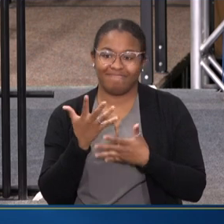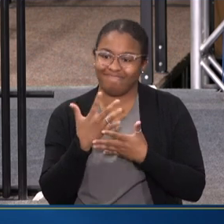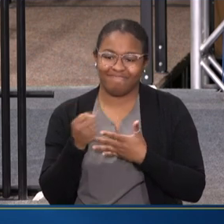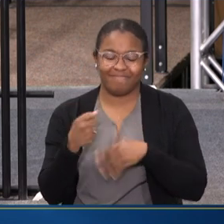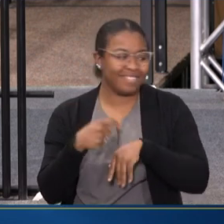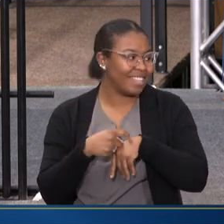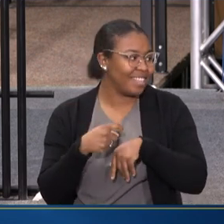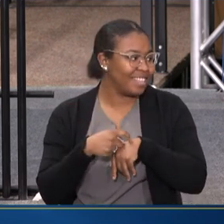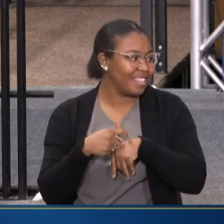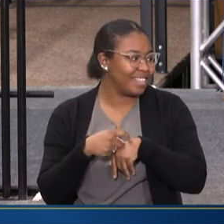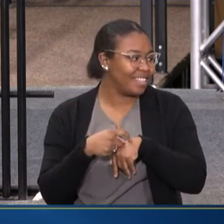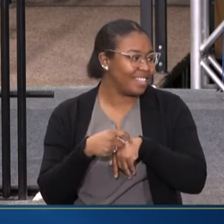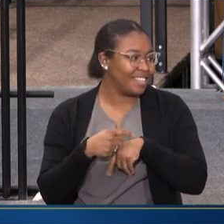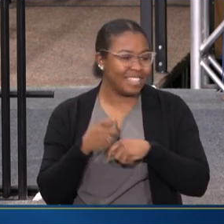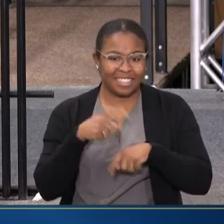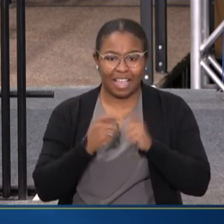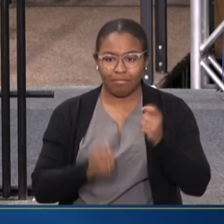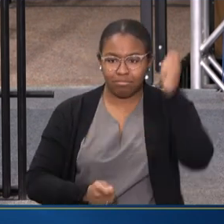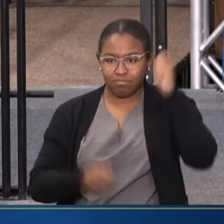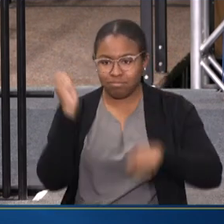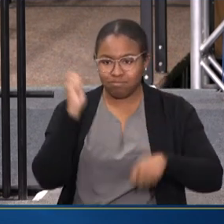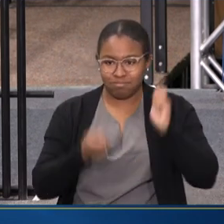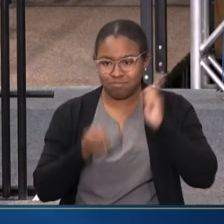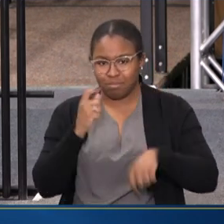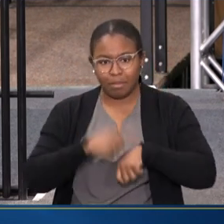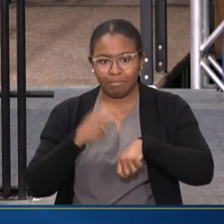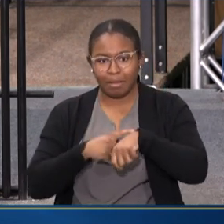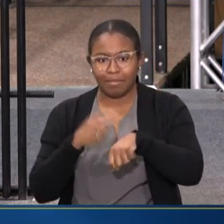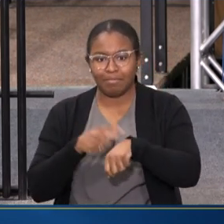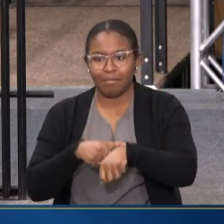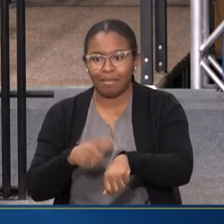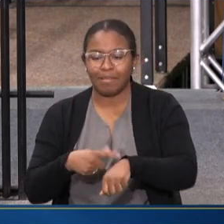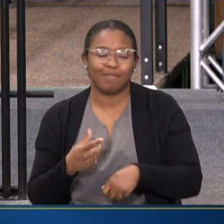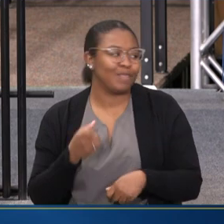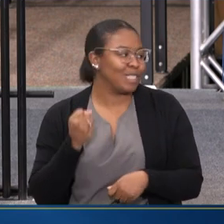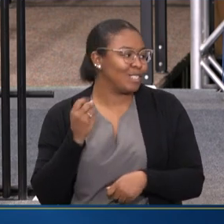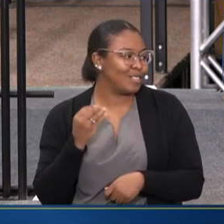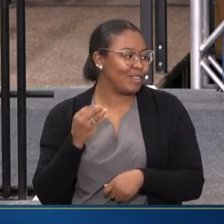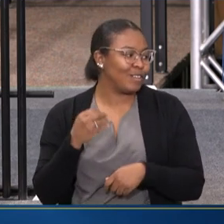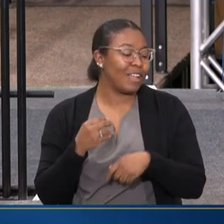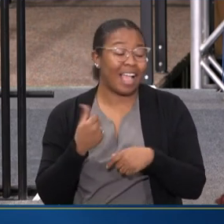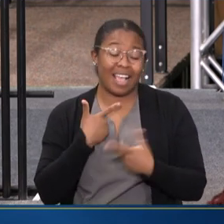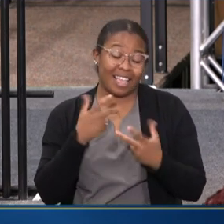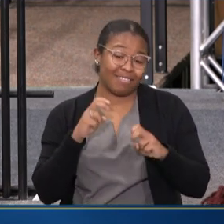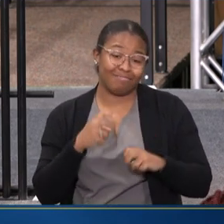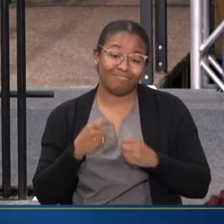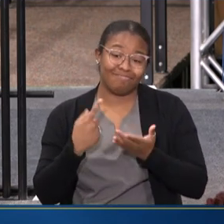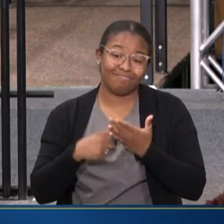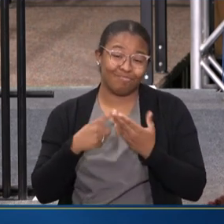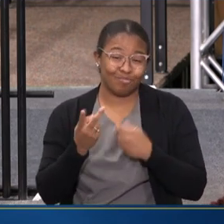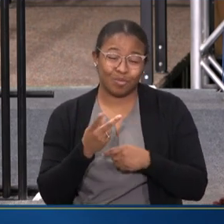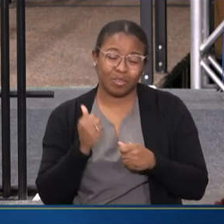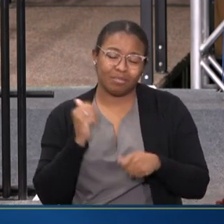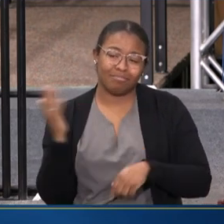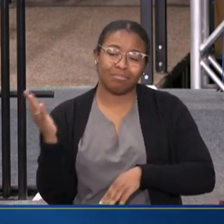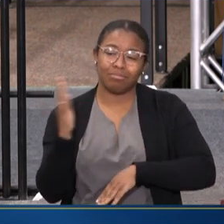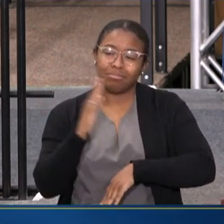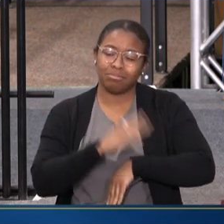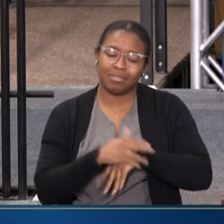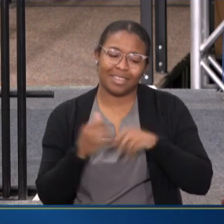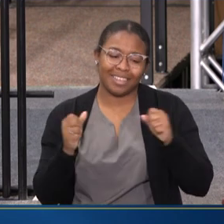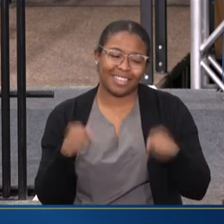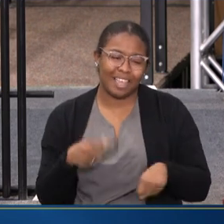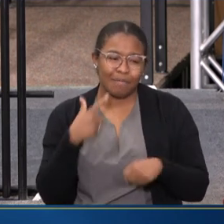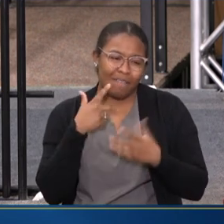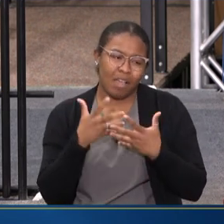the time cards. I'm getting all of them. And I could sit with you all all day, I think, because we've